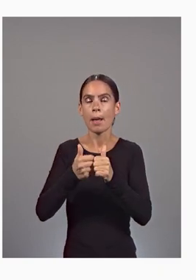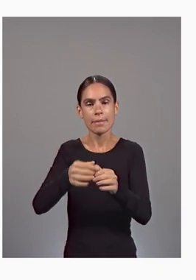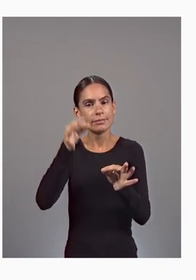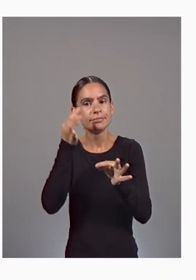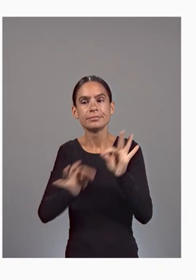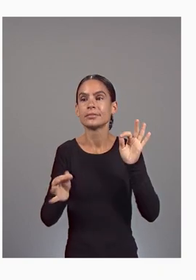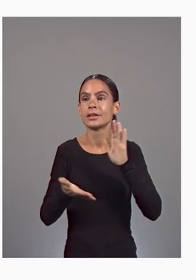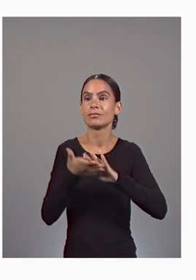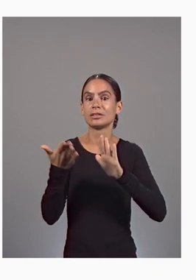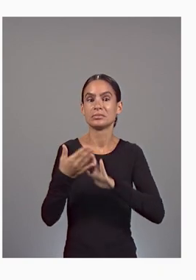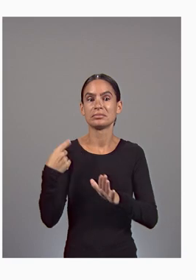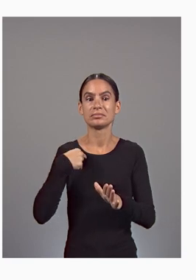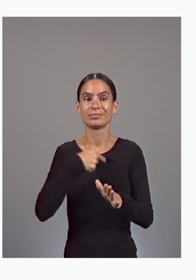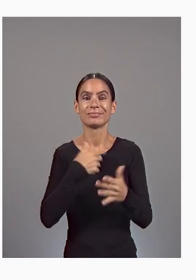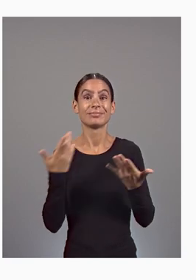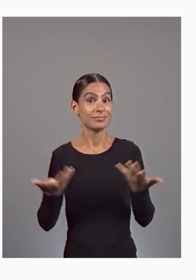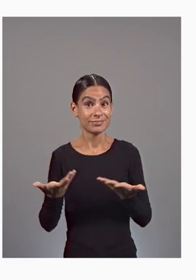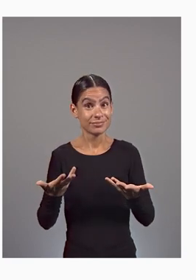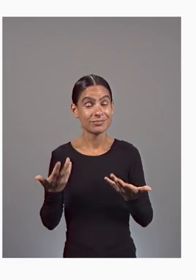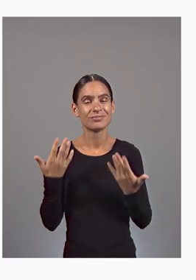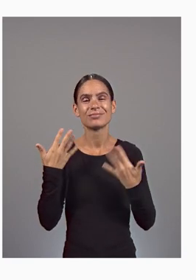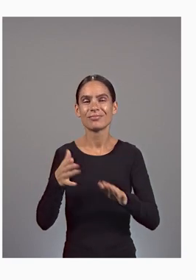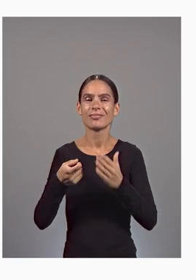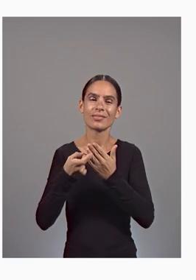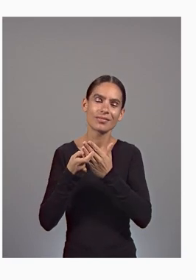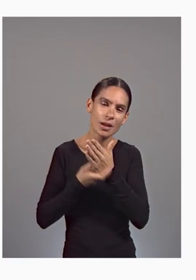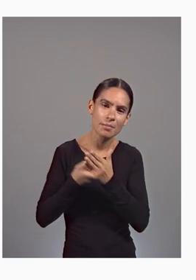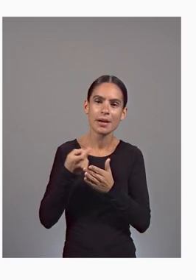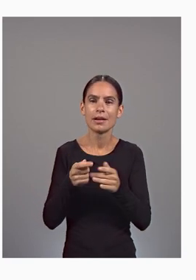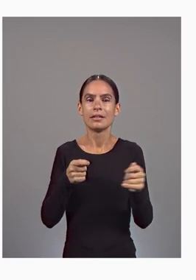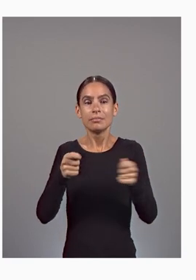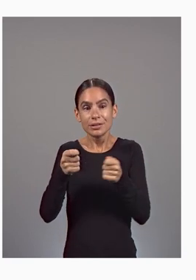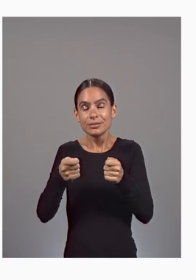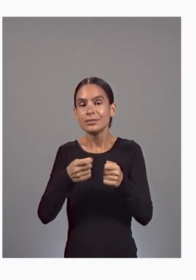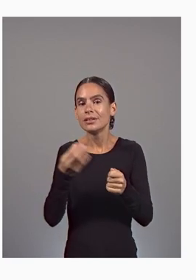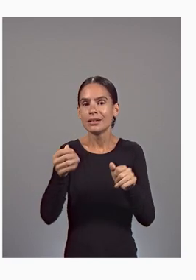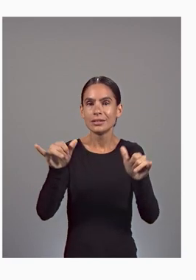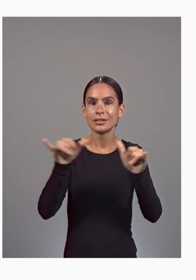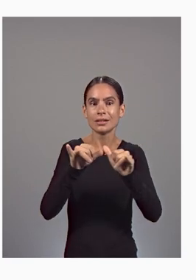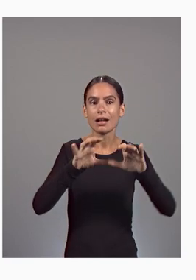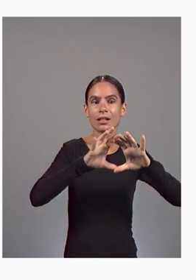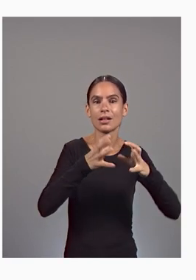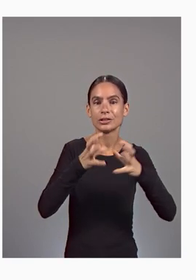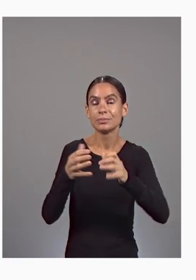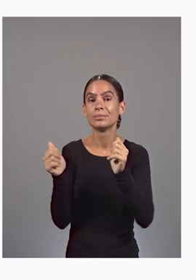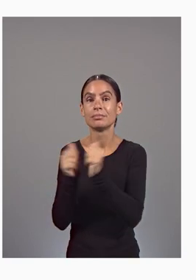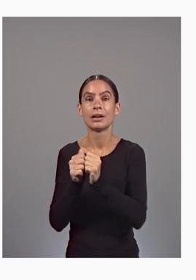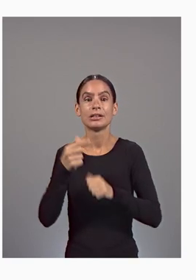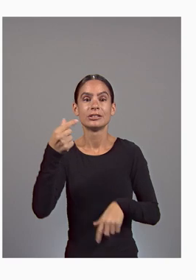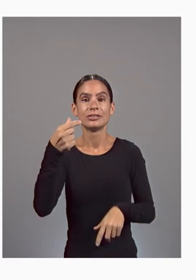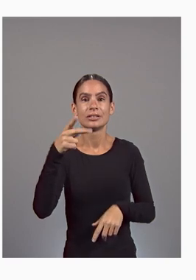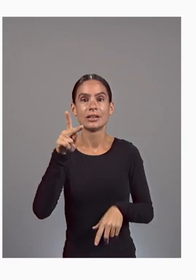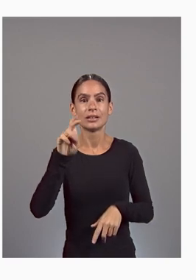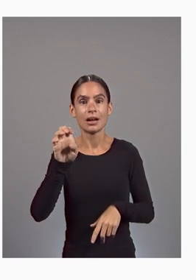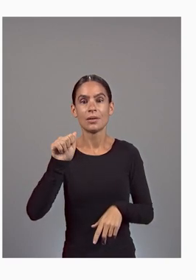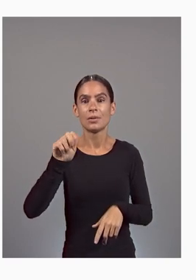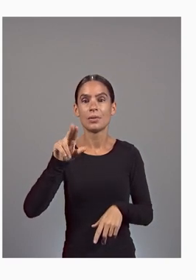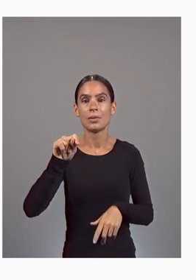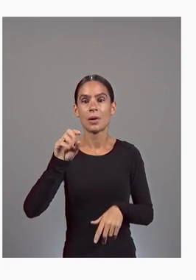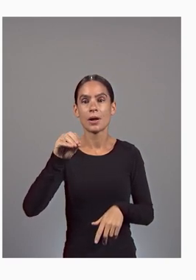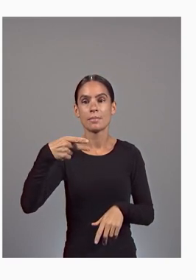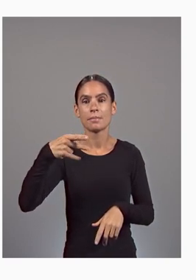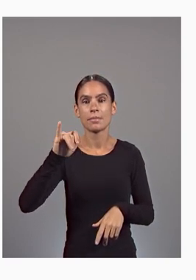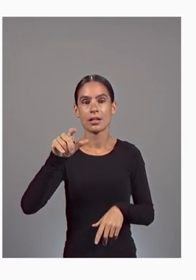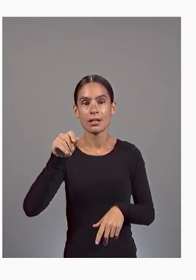we've automated managing and scaling clusters with GKE Autopilot and Anthos multi-cluster management.